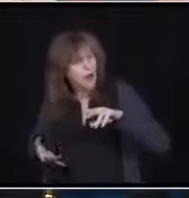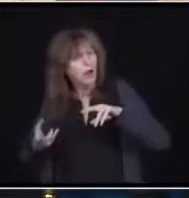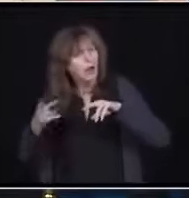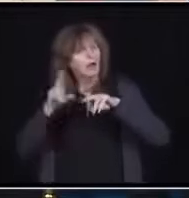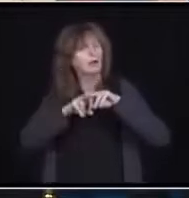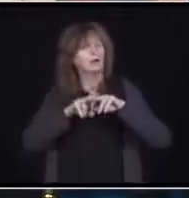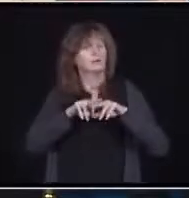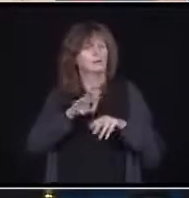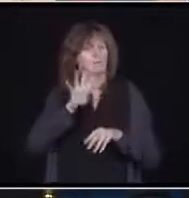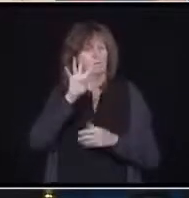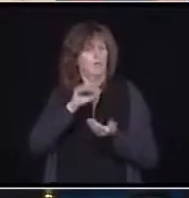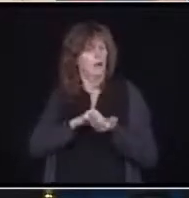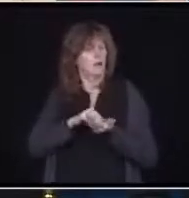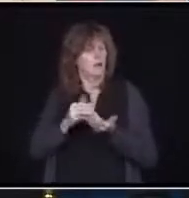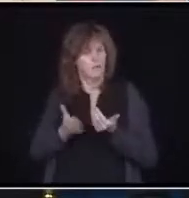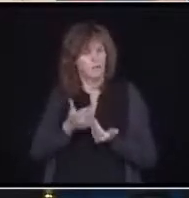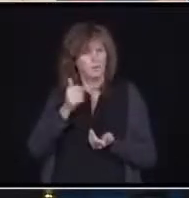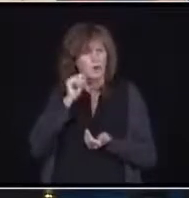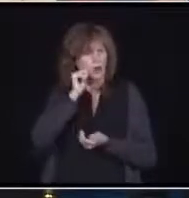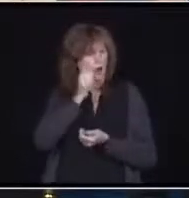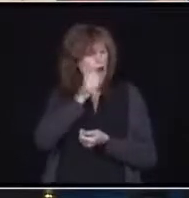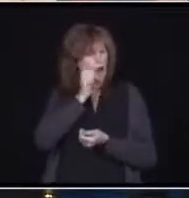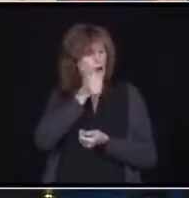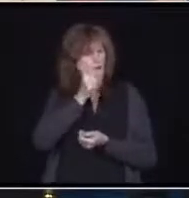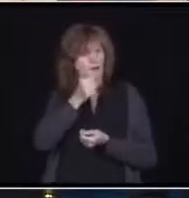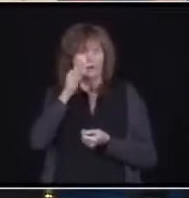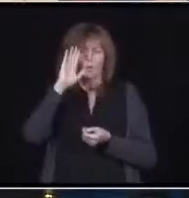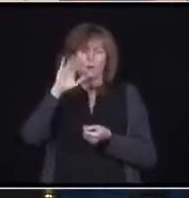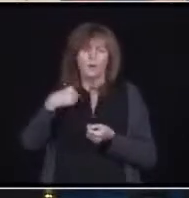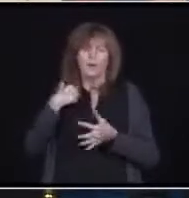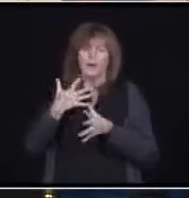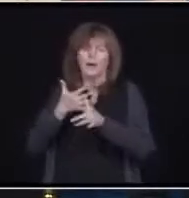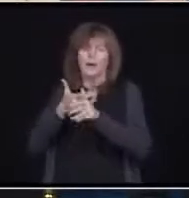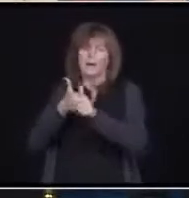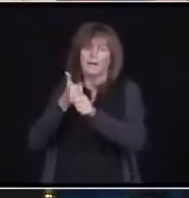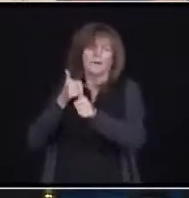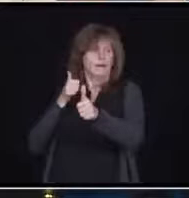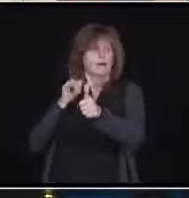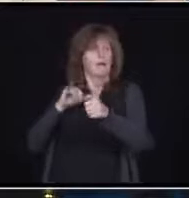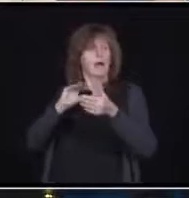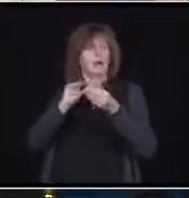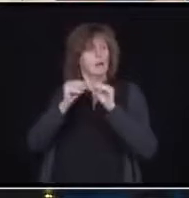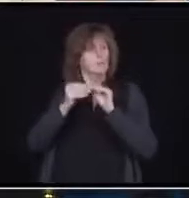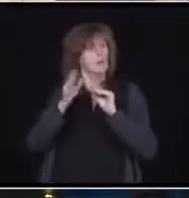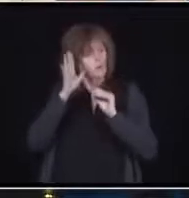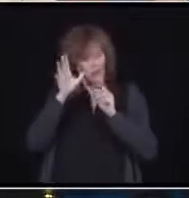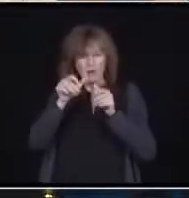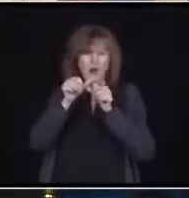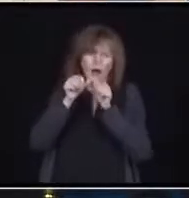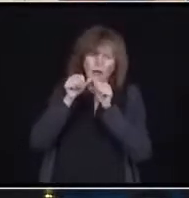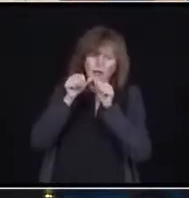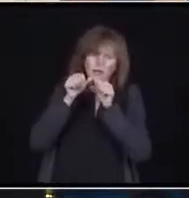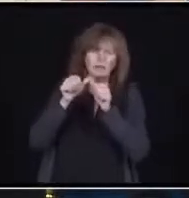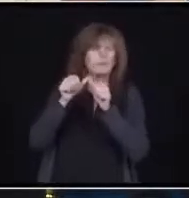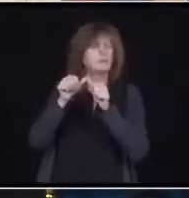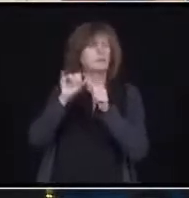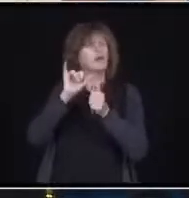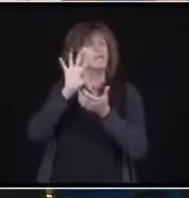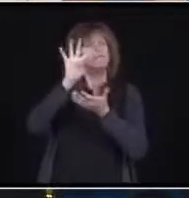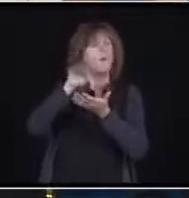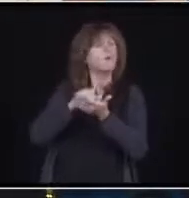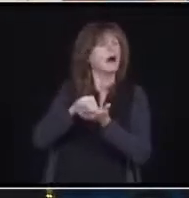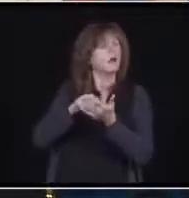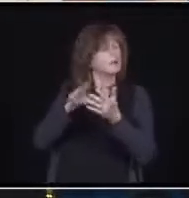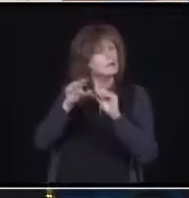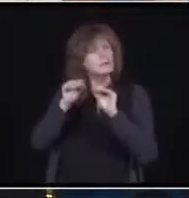ramping it up. But I just got to ask the folks out there, if you aren't showing symptoms, please, just don't